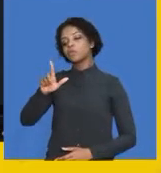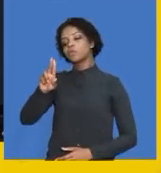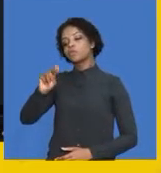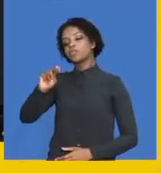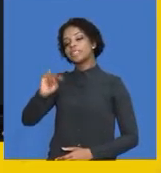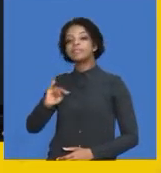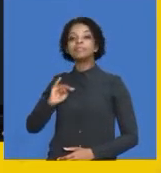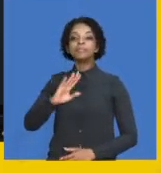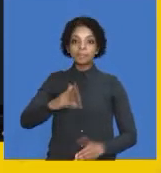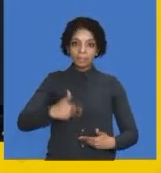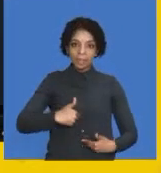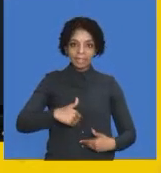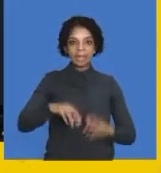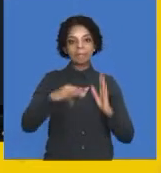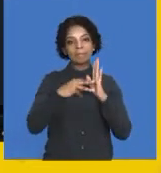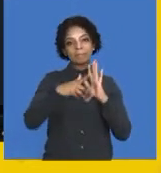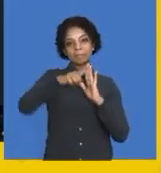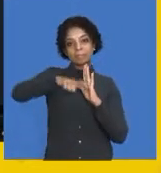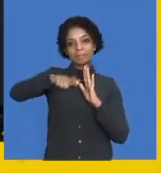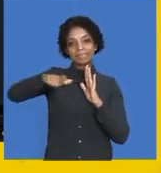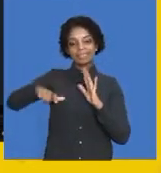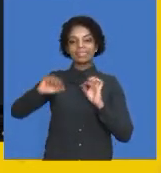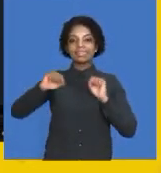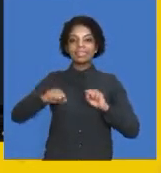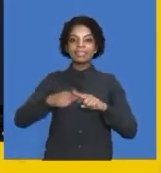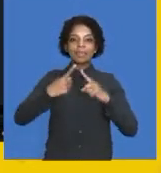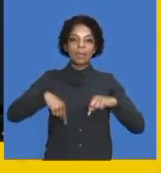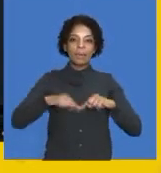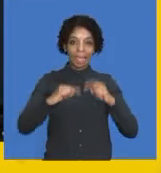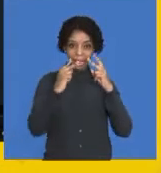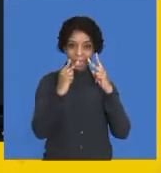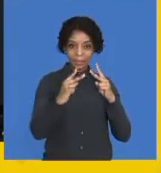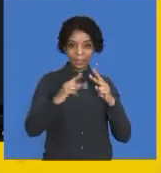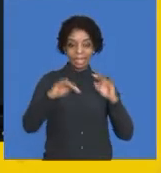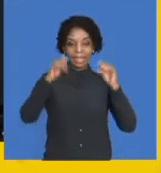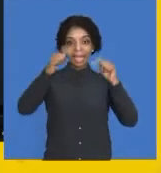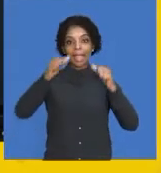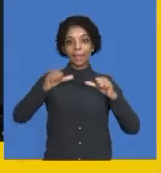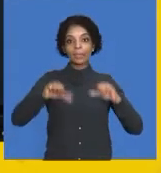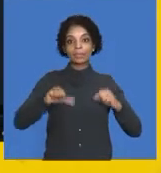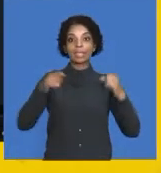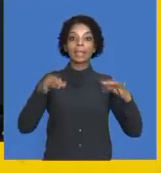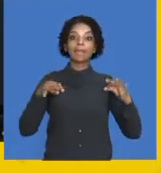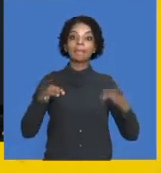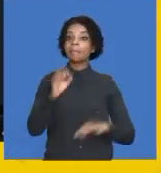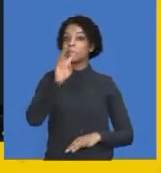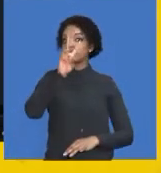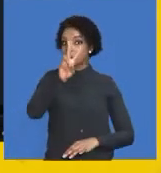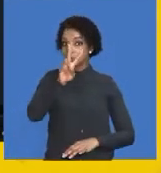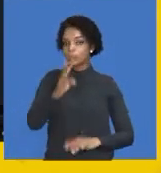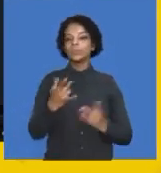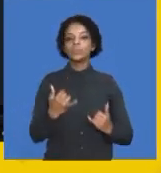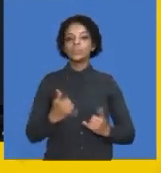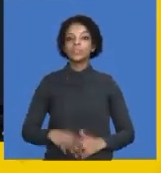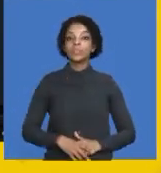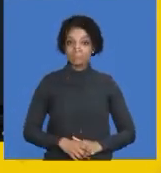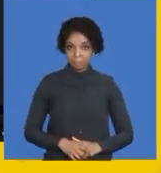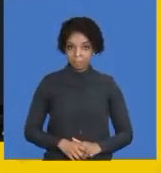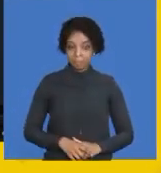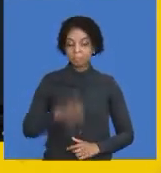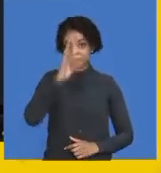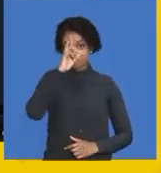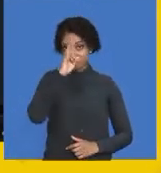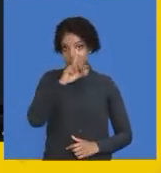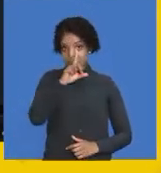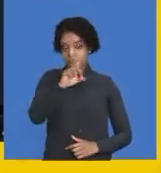Yes, you are with Ashraf Patel. We're looking at accounting paper 2 today. Remember to prepare you adequately so that